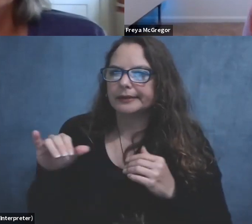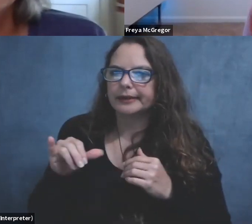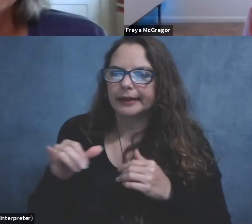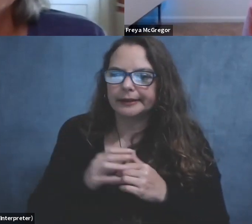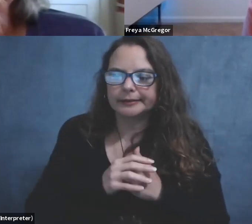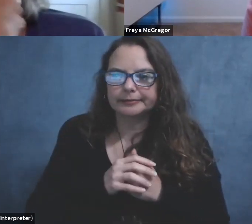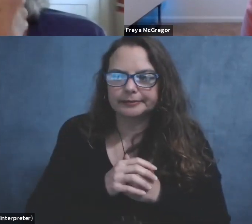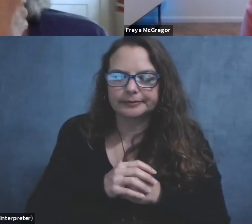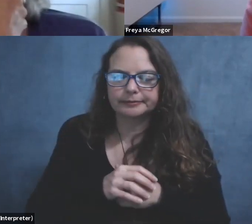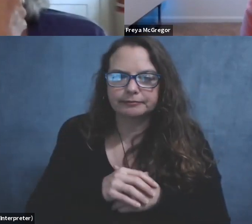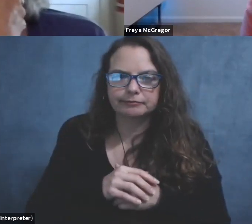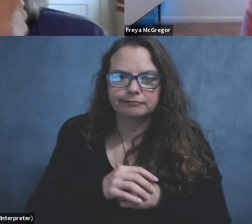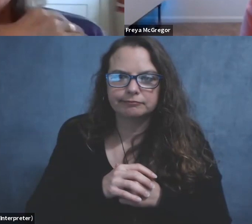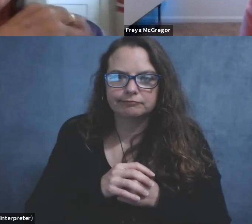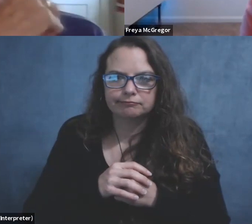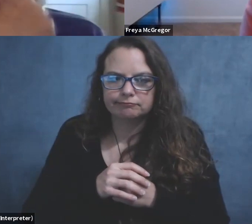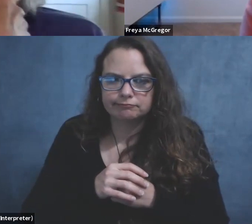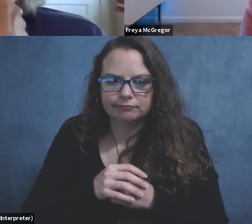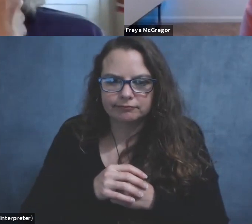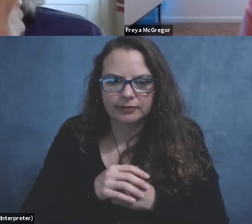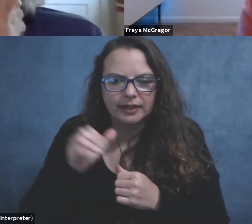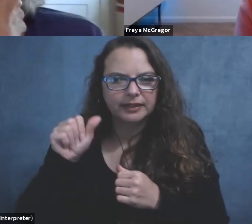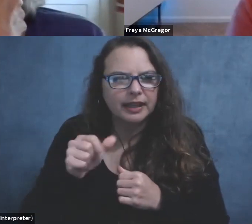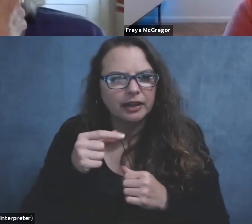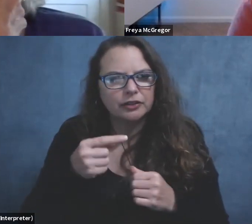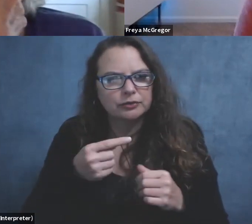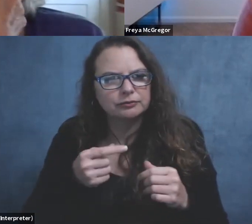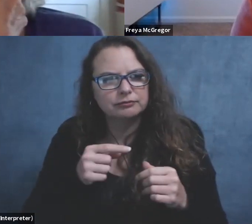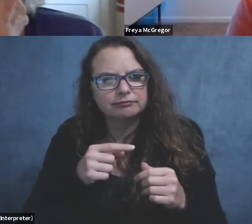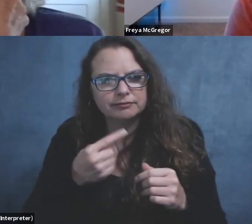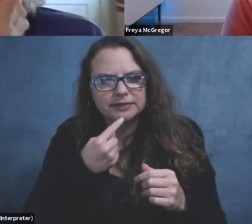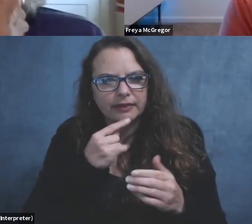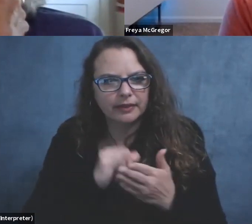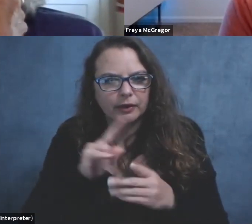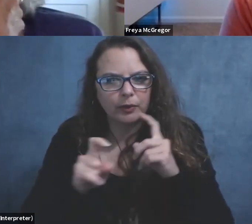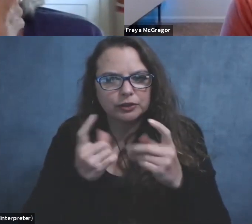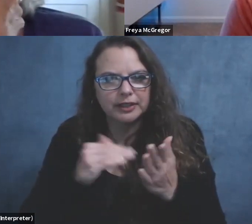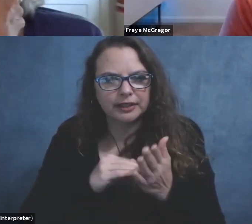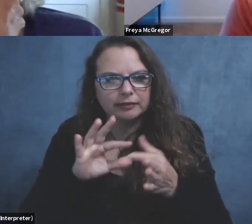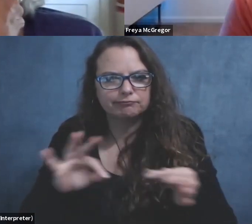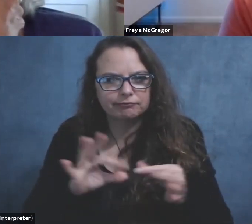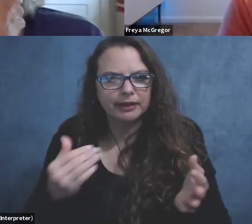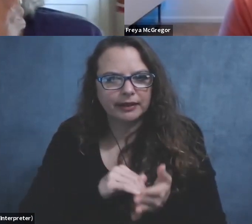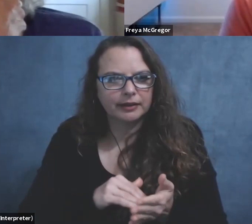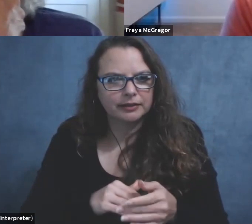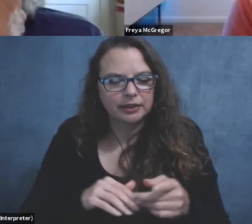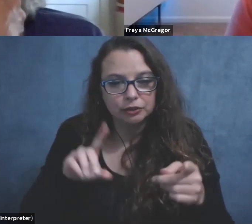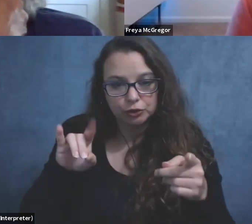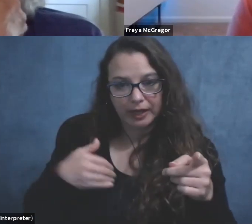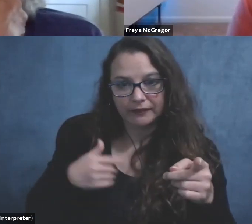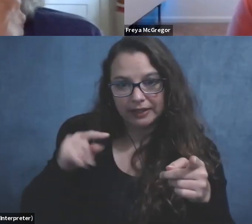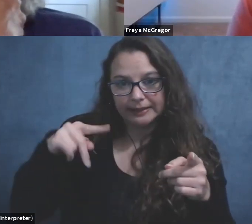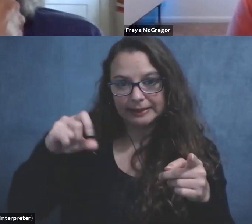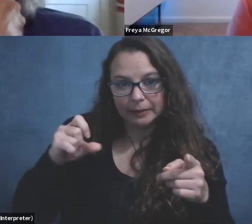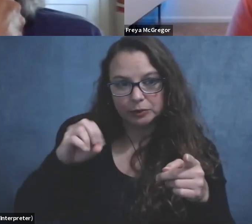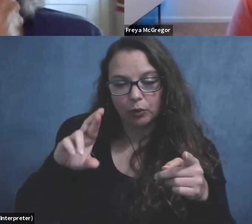let's see, can you rephrase that question? Sorry. got any tips or tricks for